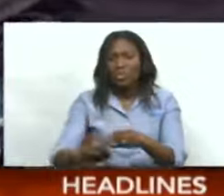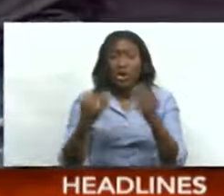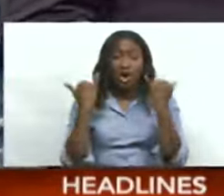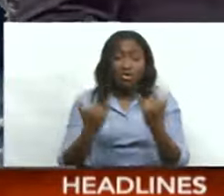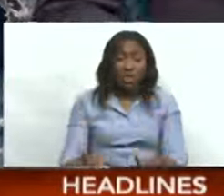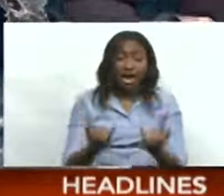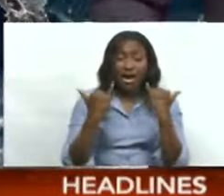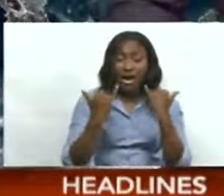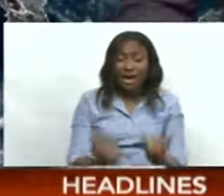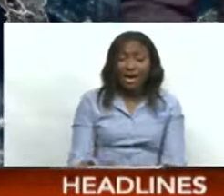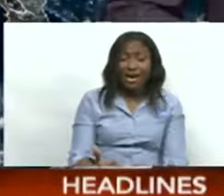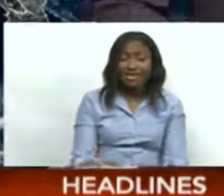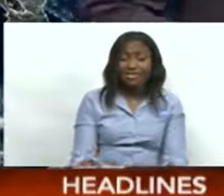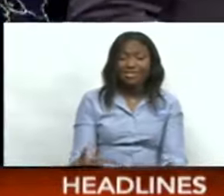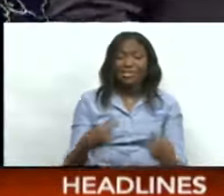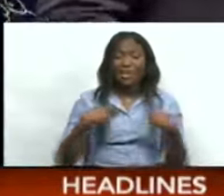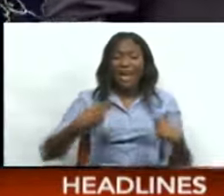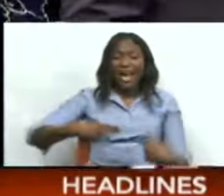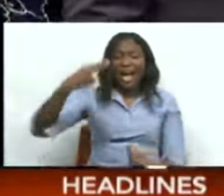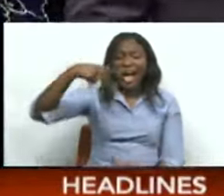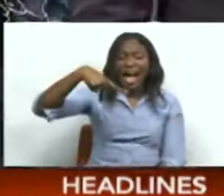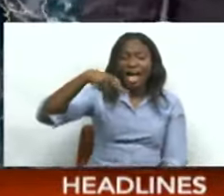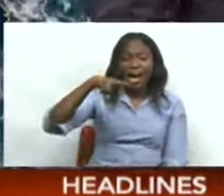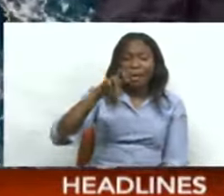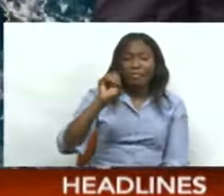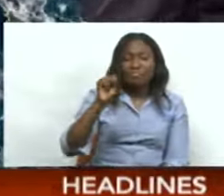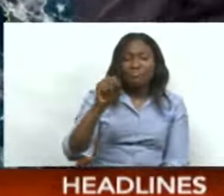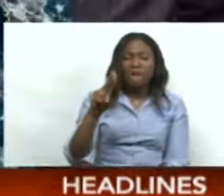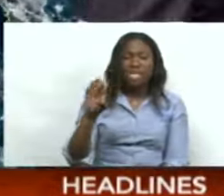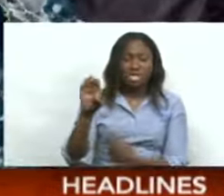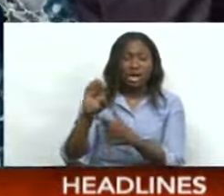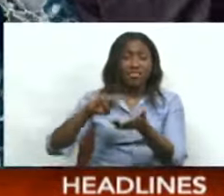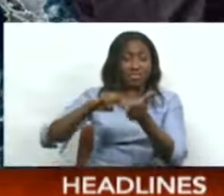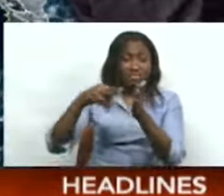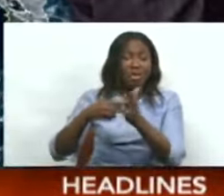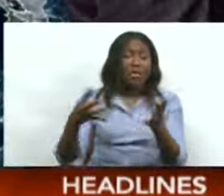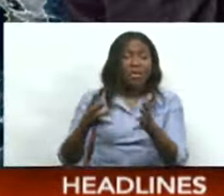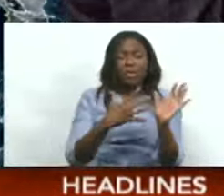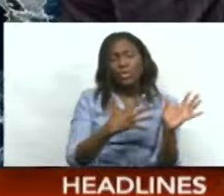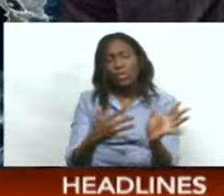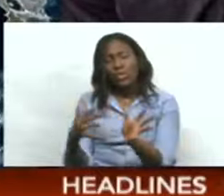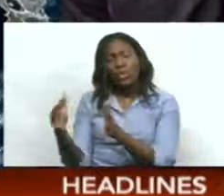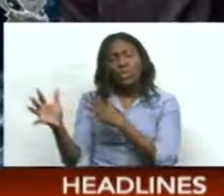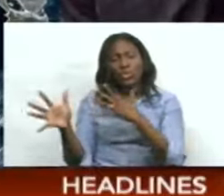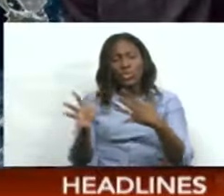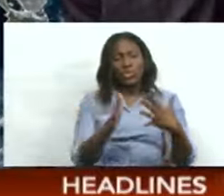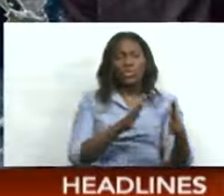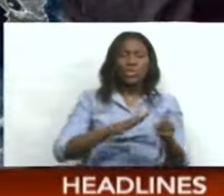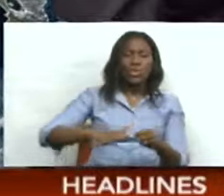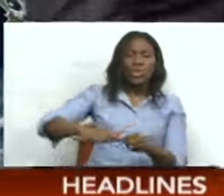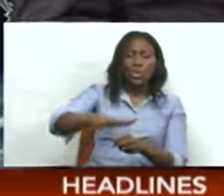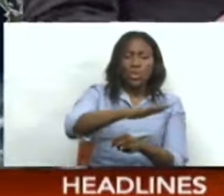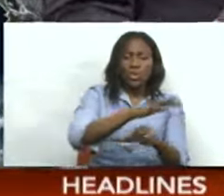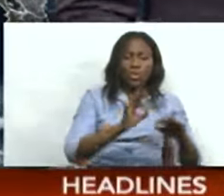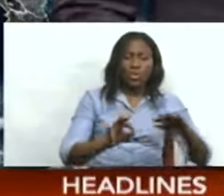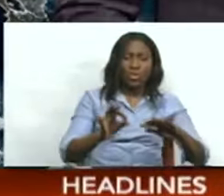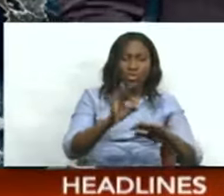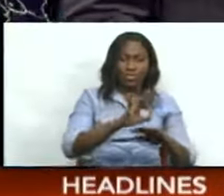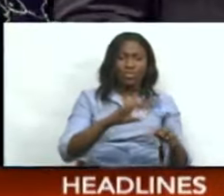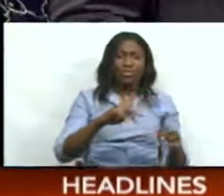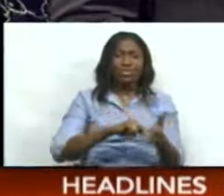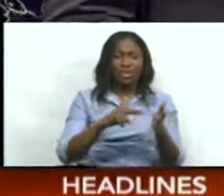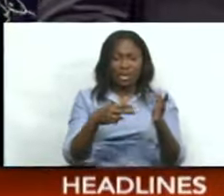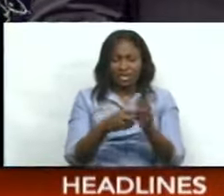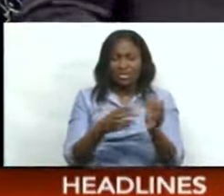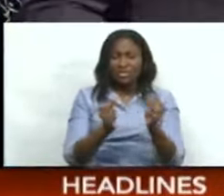now. What we do have is a high-pressure system bringing in some winds from the northeast. And that continues to move across the Lesser Antilles. It's bringing with it